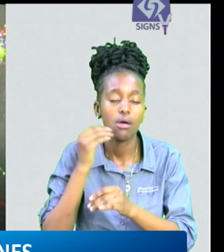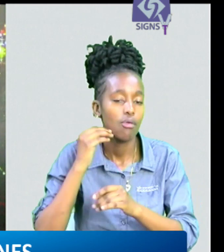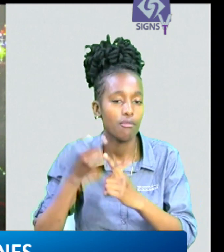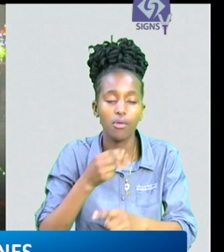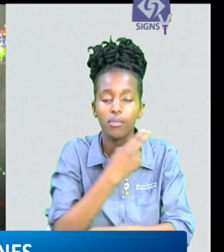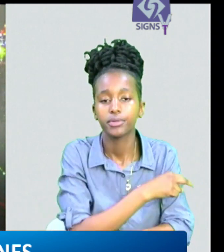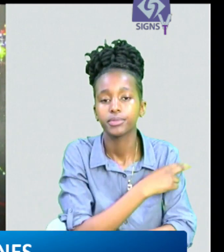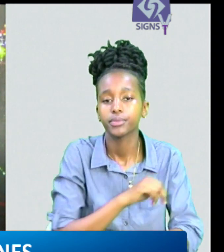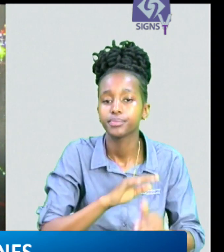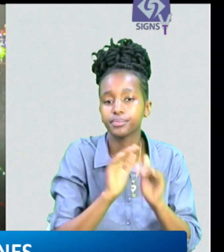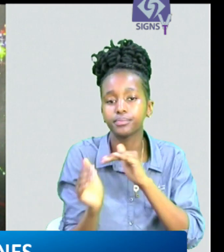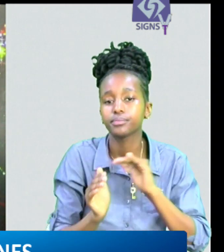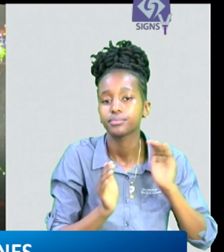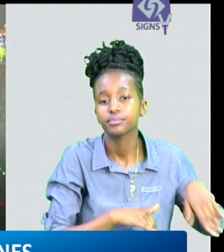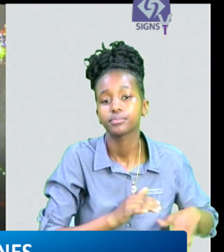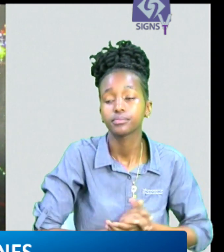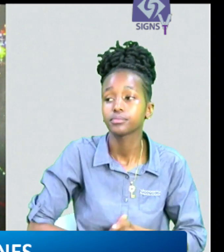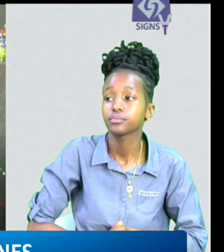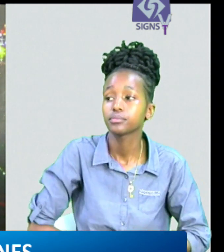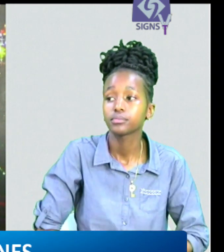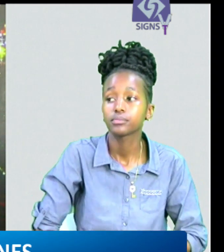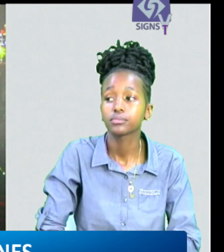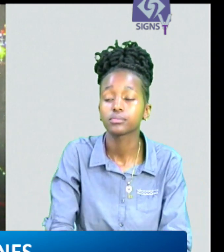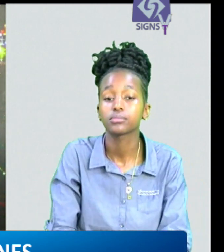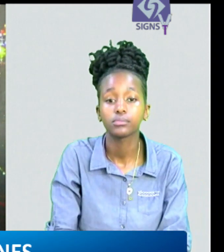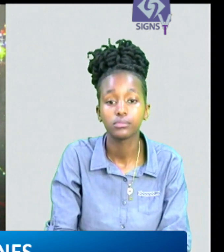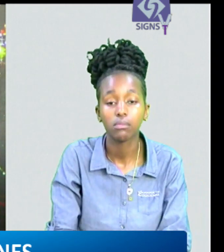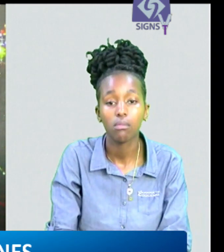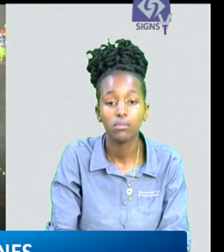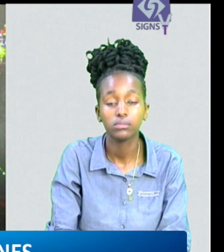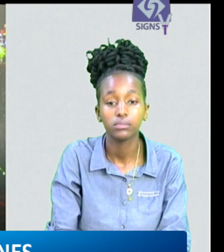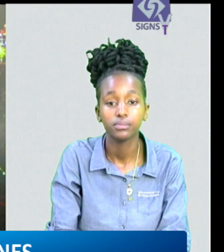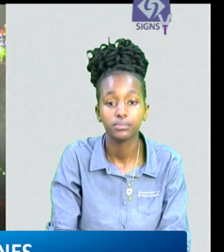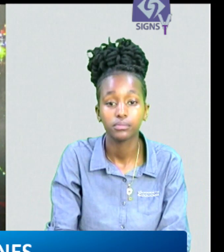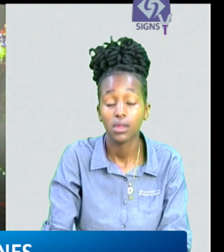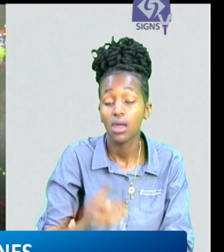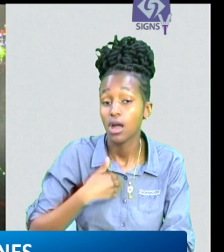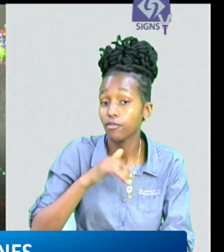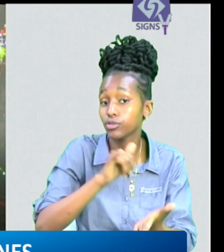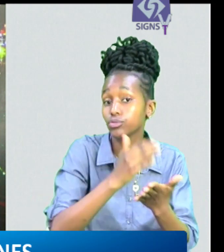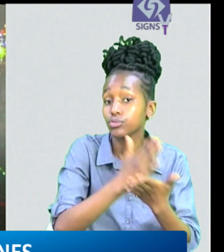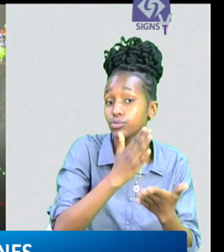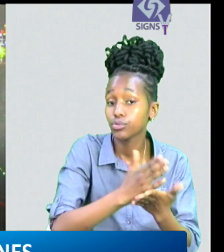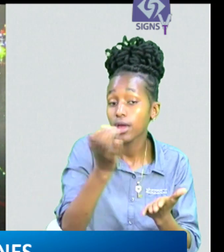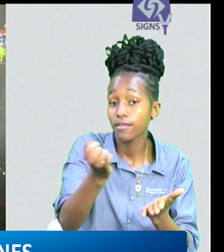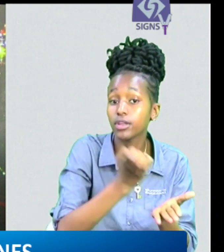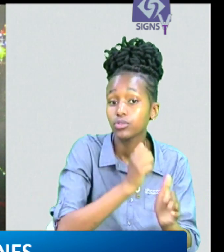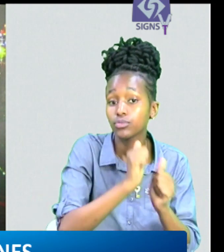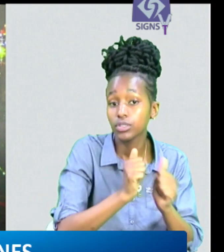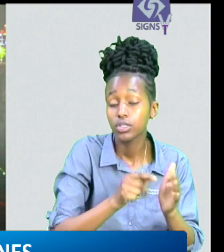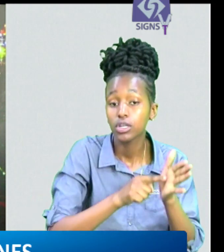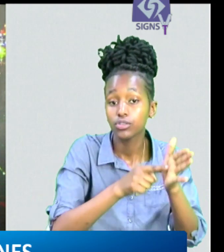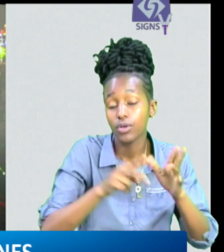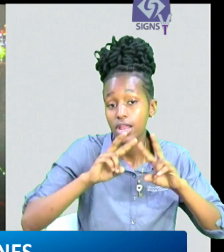out of the hands of the hospital and we're from that oh that